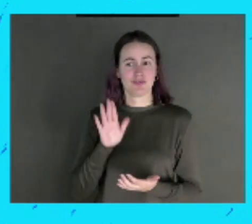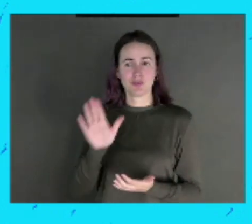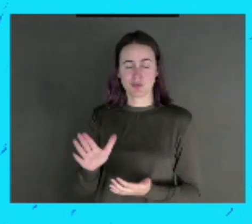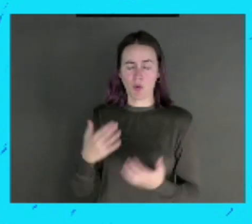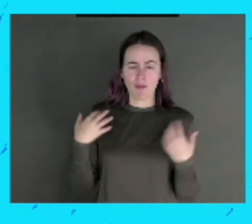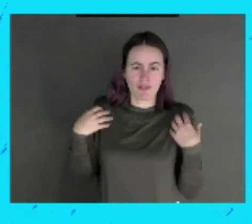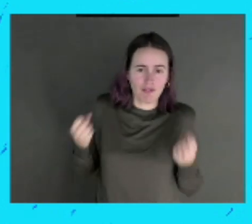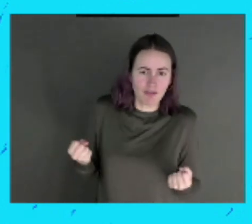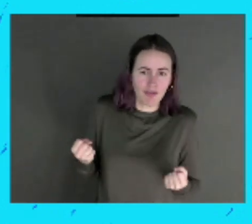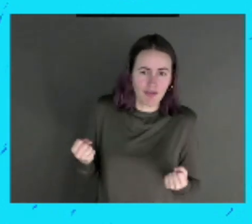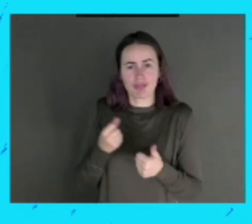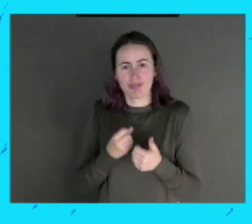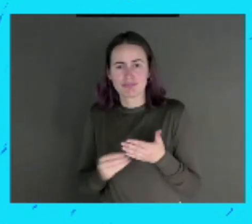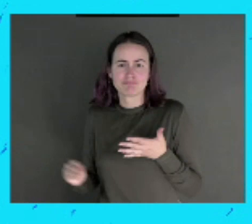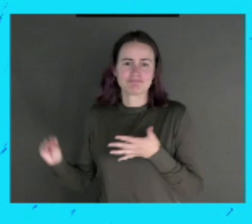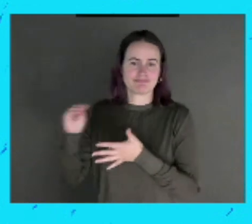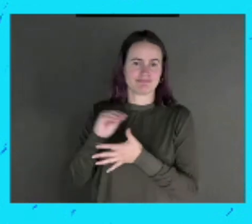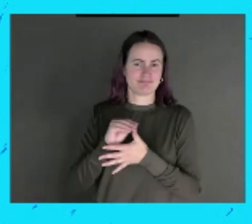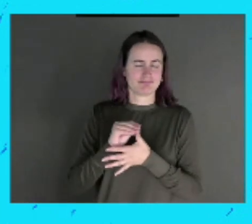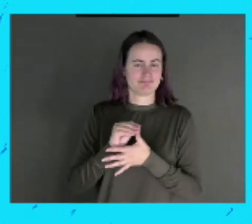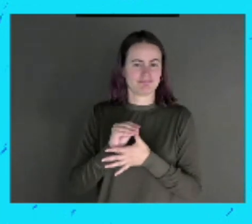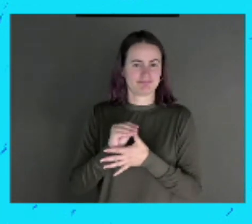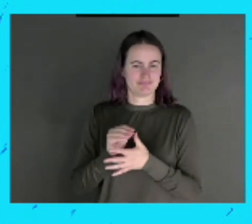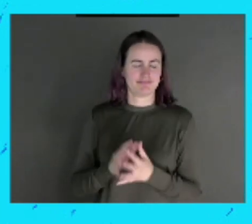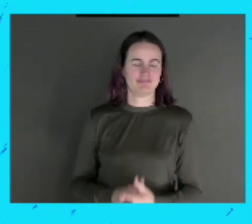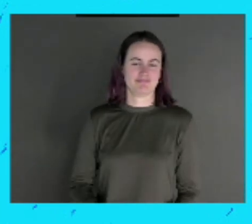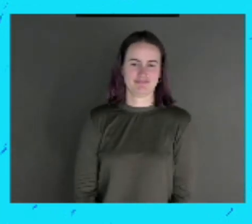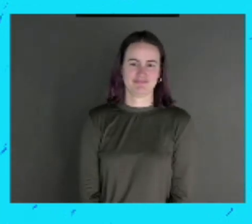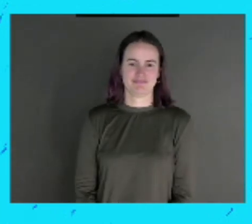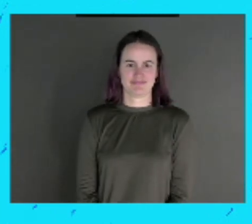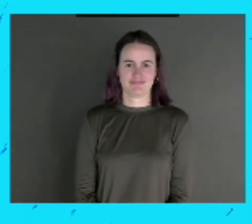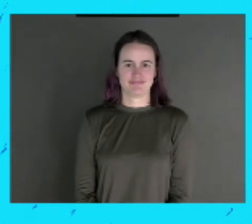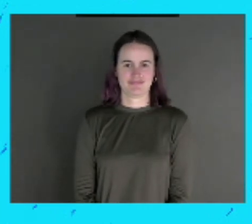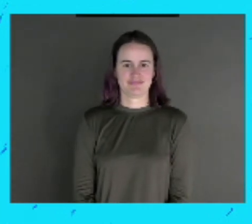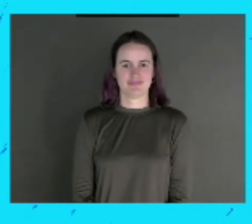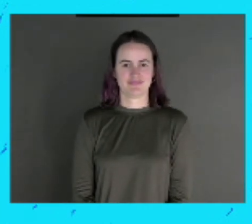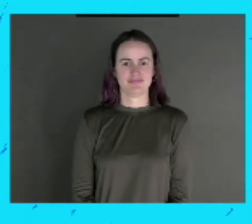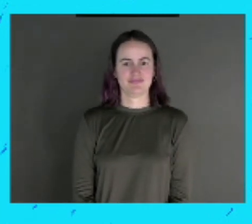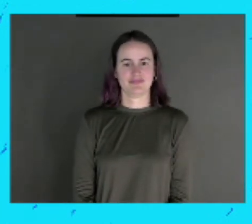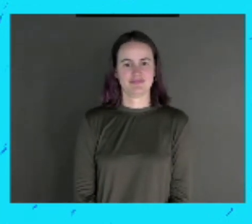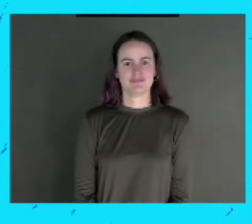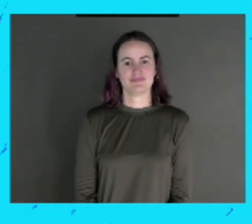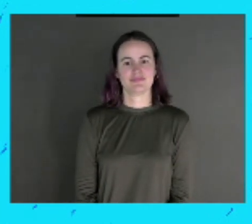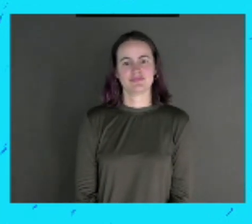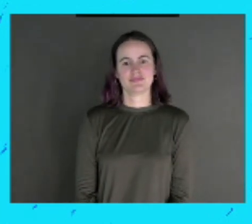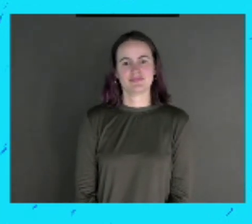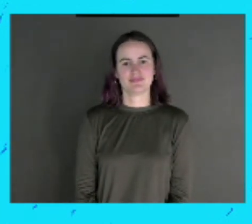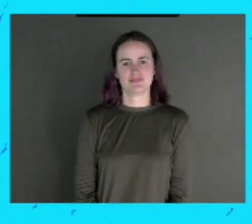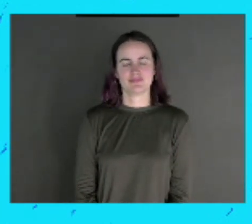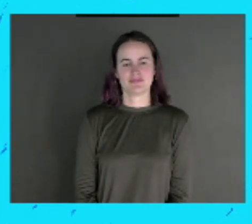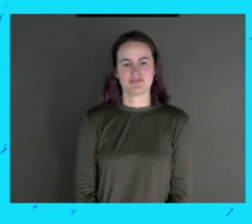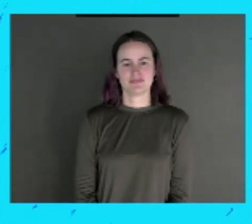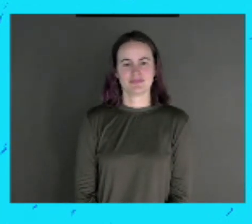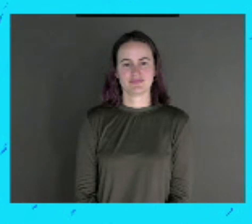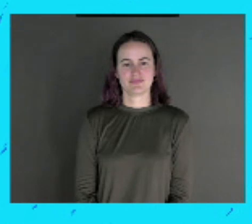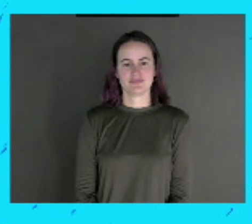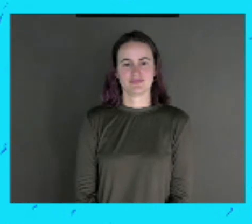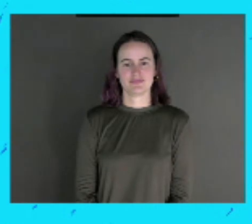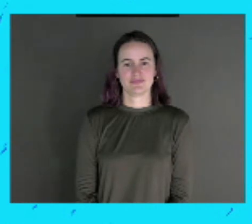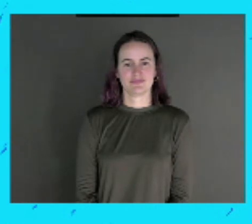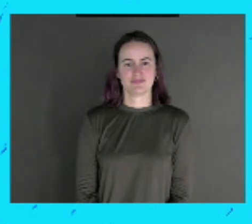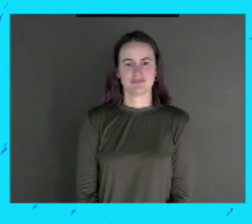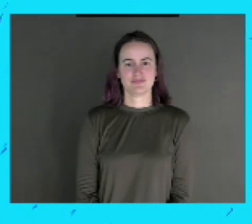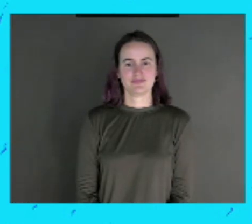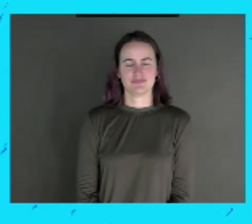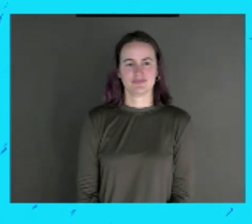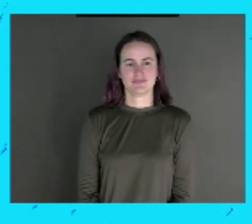offering encouragement during challenging times. And find the way you are, no one can